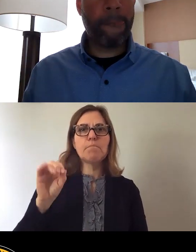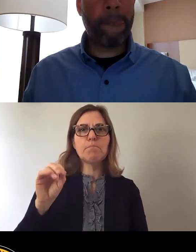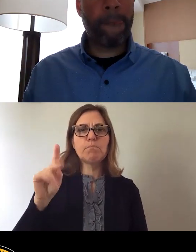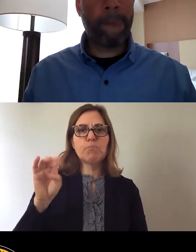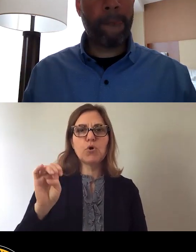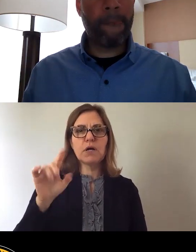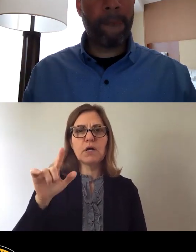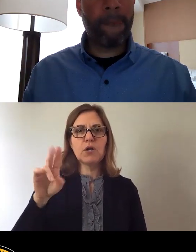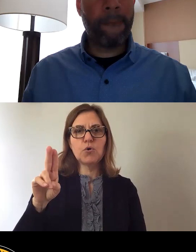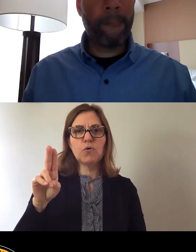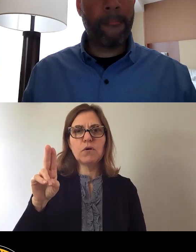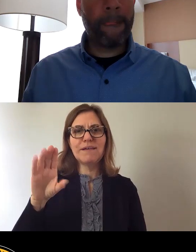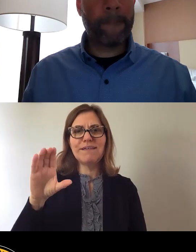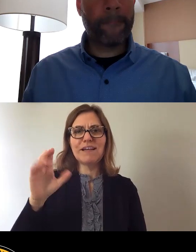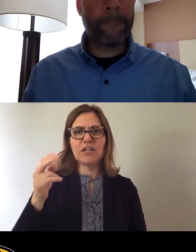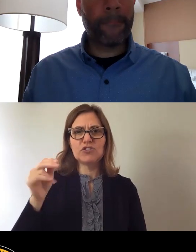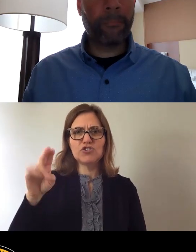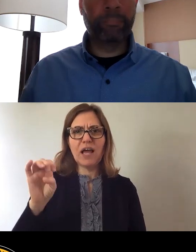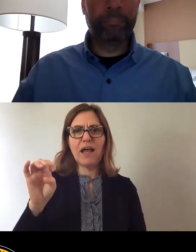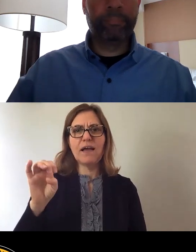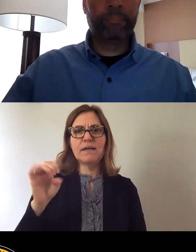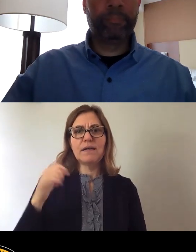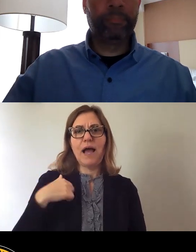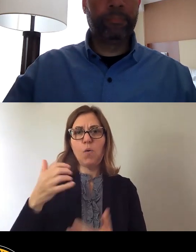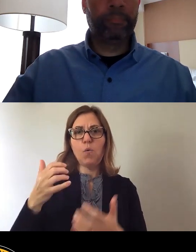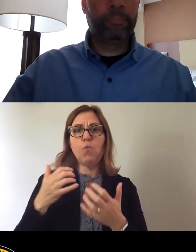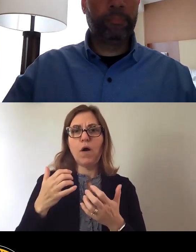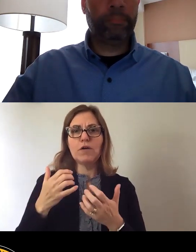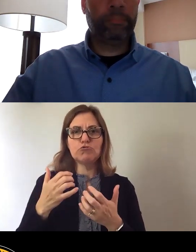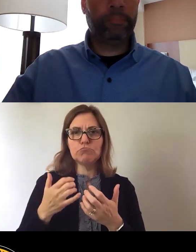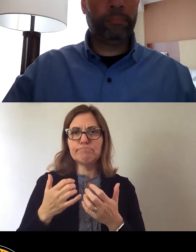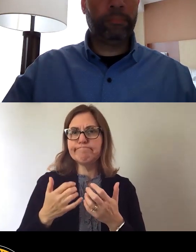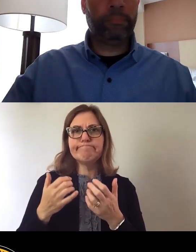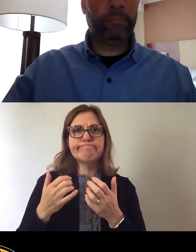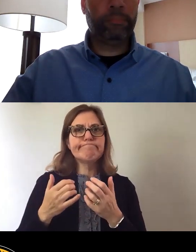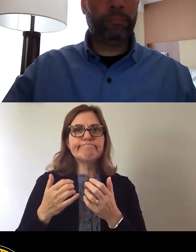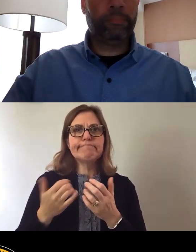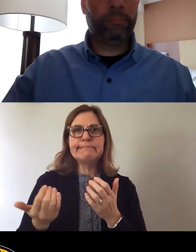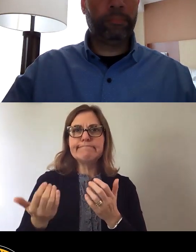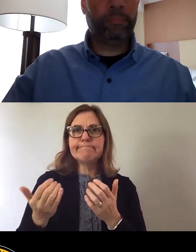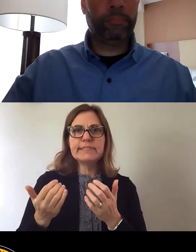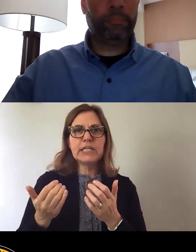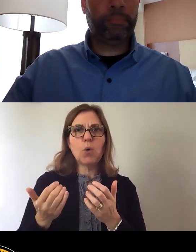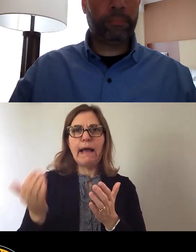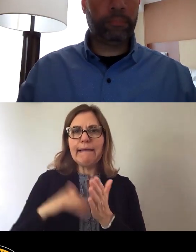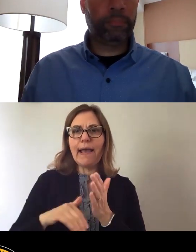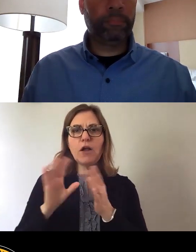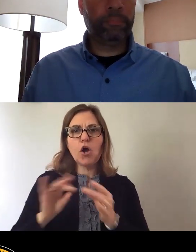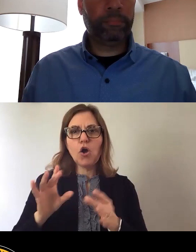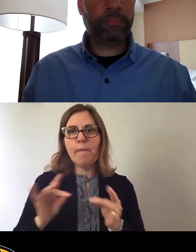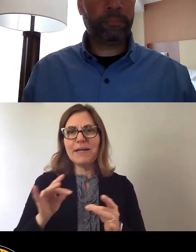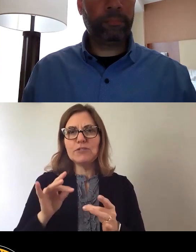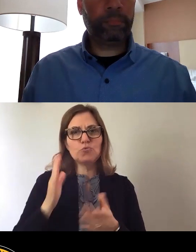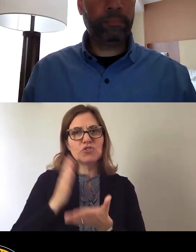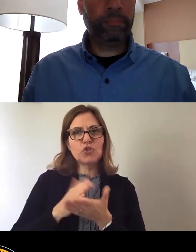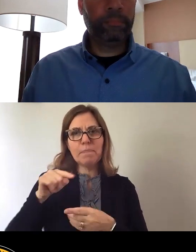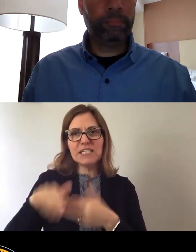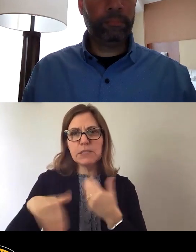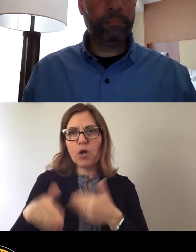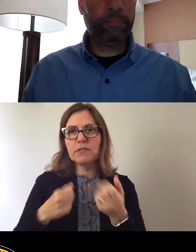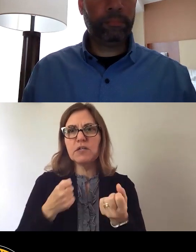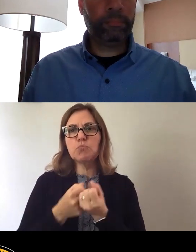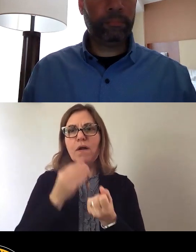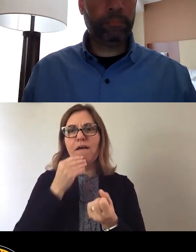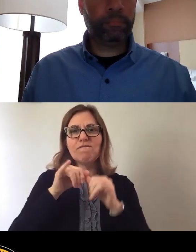I'd just like to echo the call to stop this process and to support our food system with this funding. This summer, I'm a Common Threads